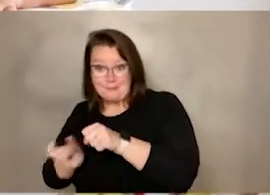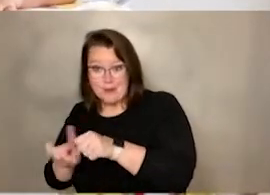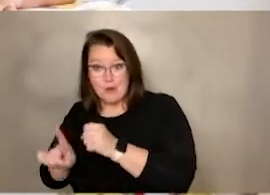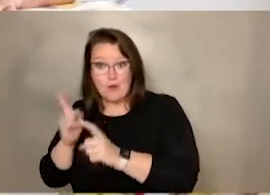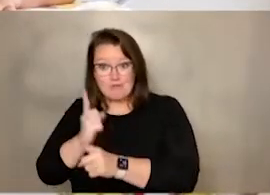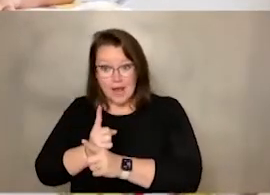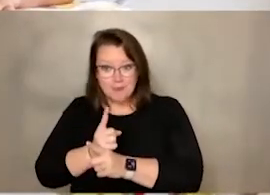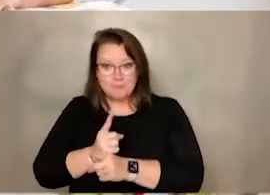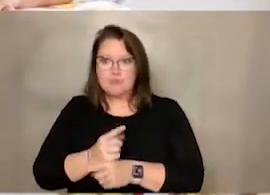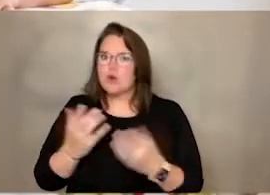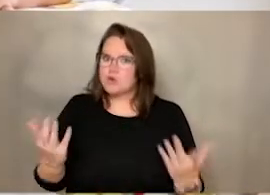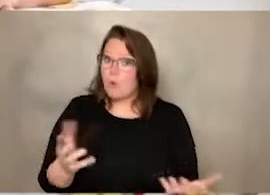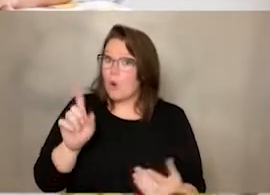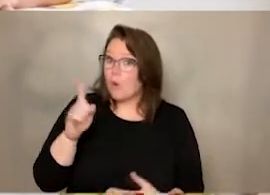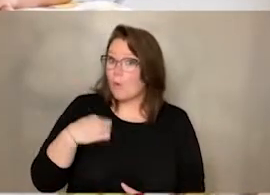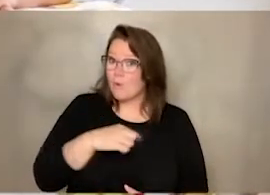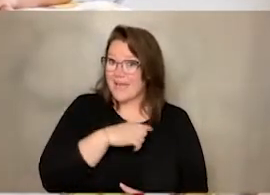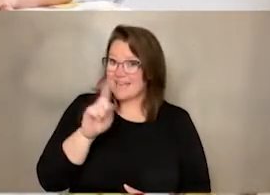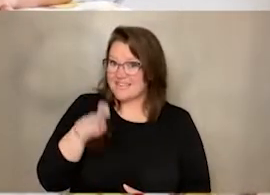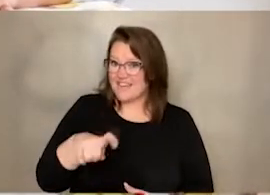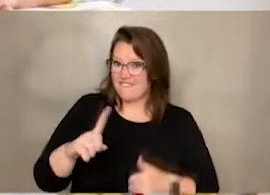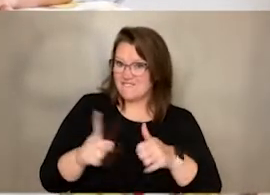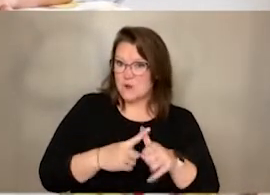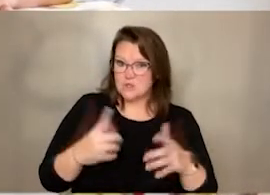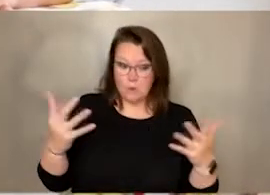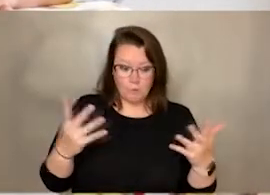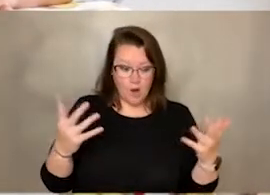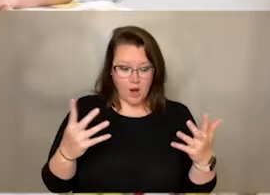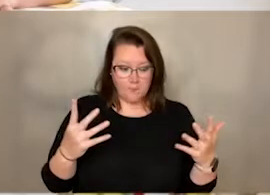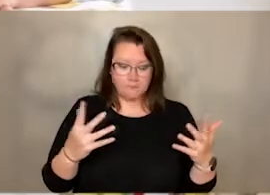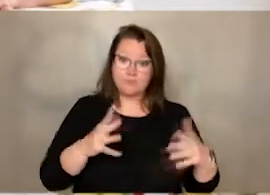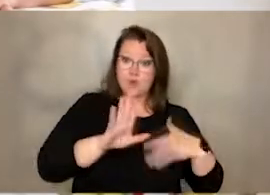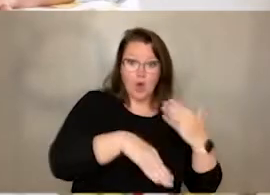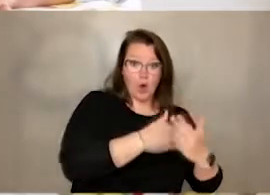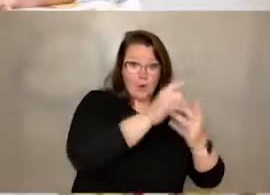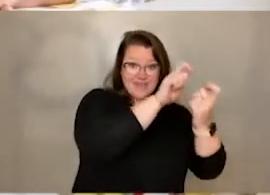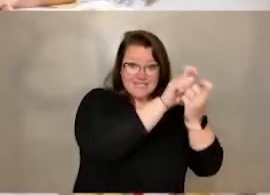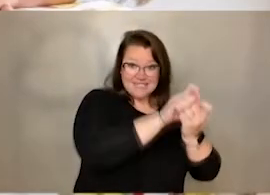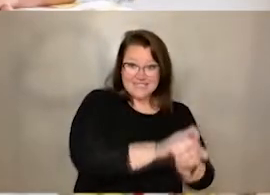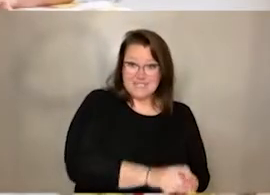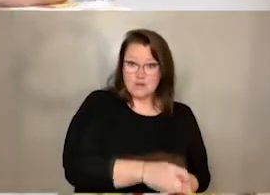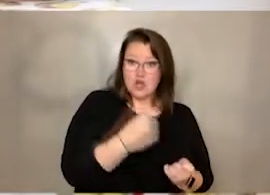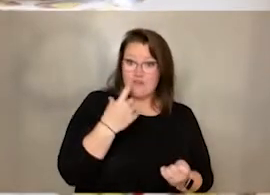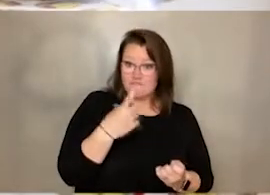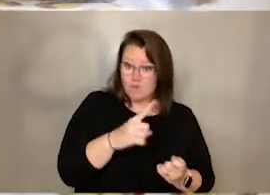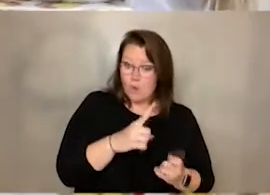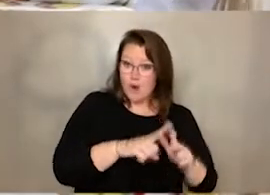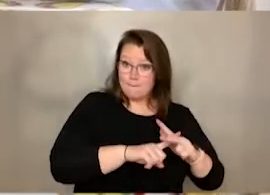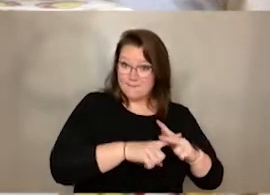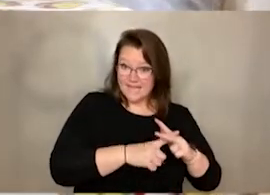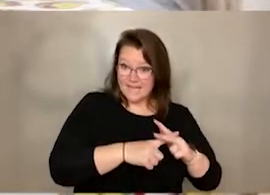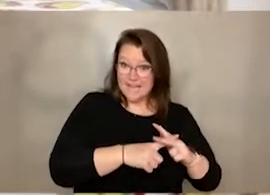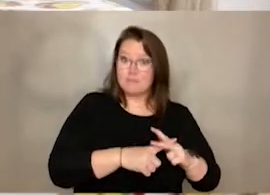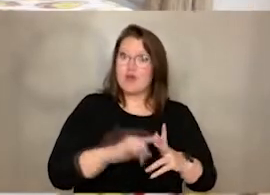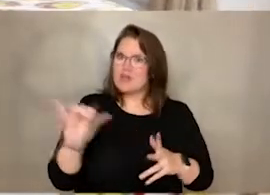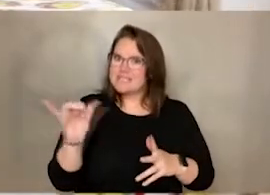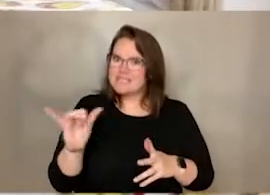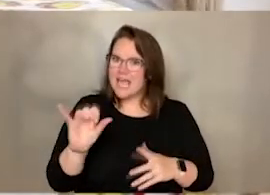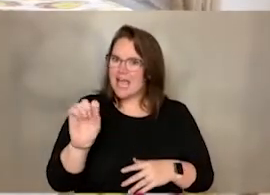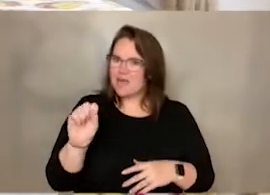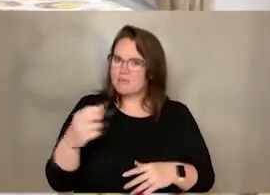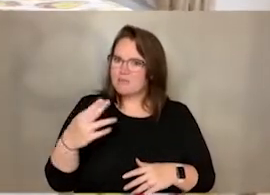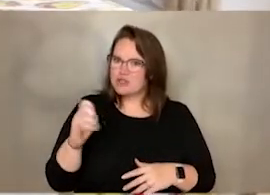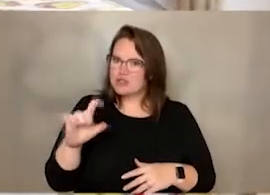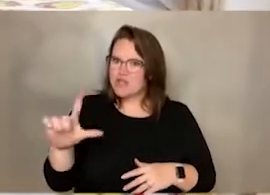first, Ms. McDermott? All the details in the beginning. And just like the shell, we're going to pull back the shell of a taco, and we're going to put